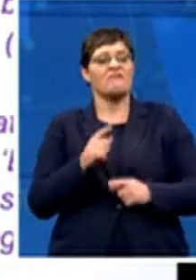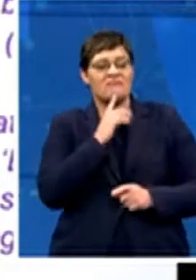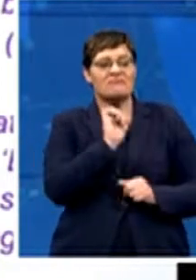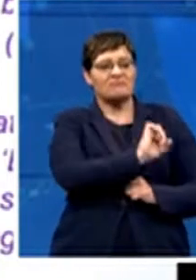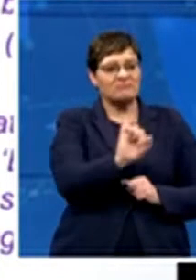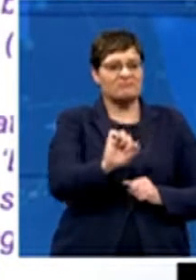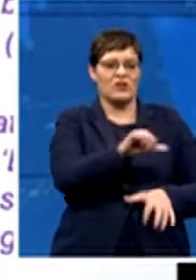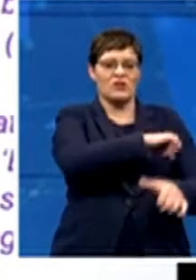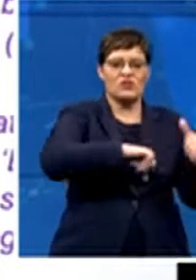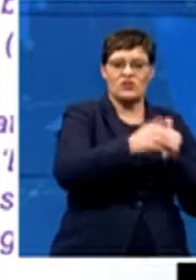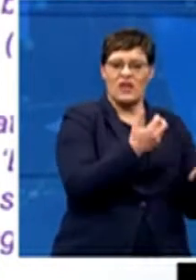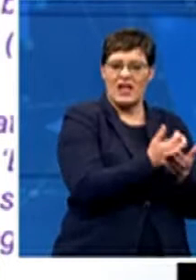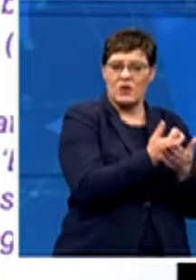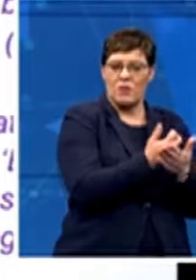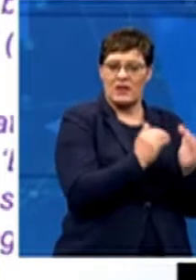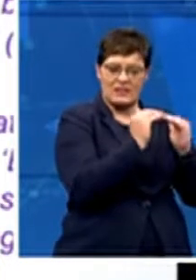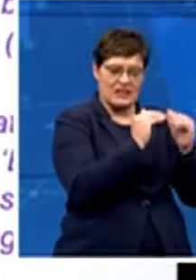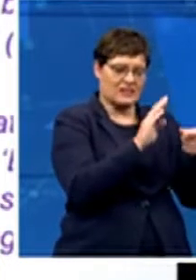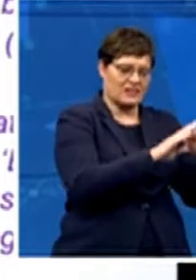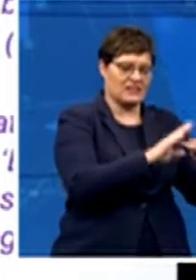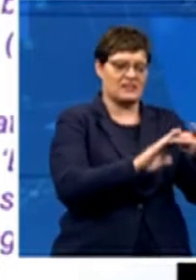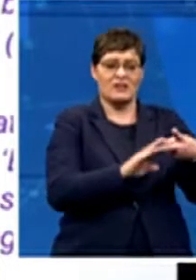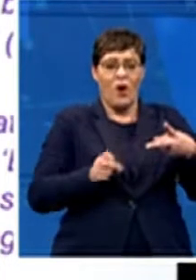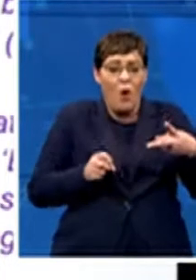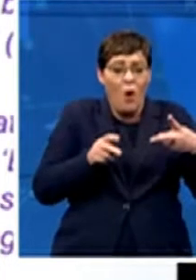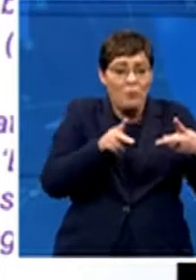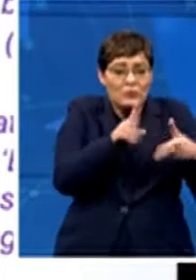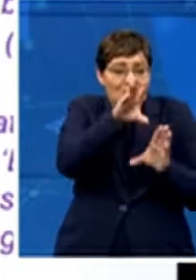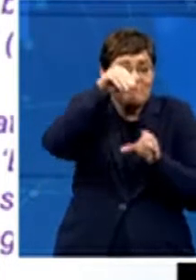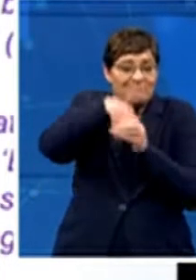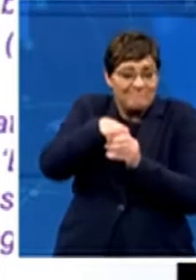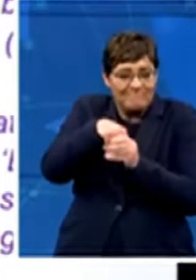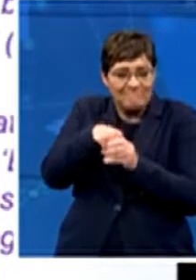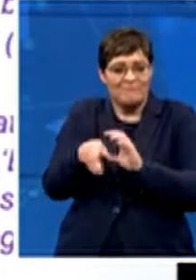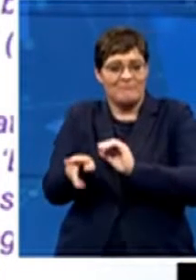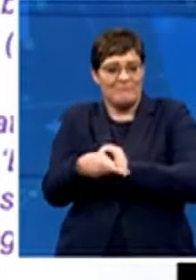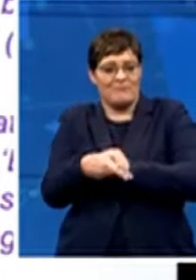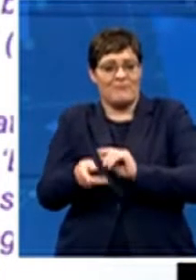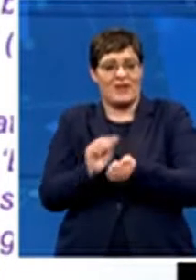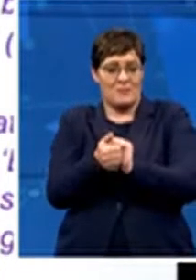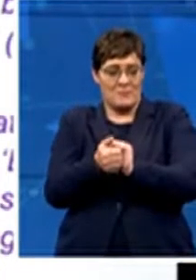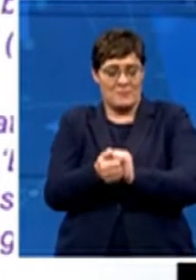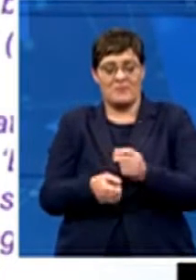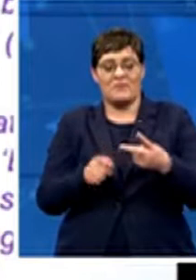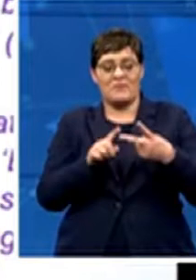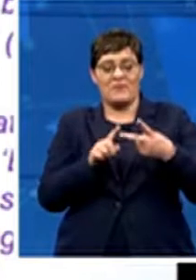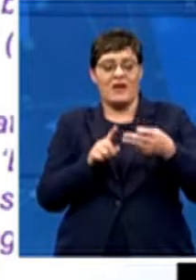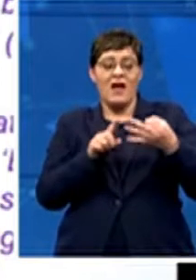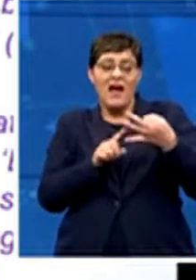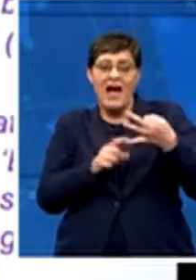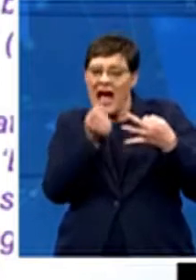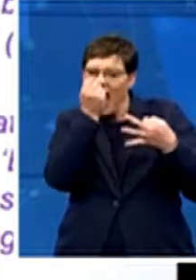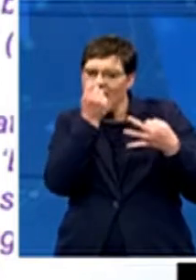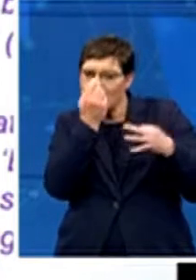their opportunities to participate in the game and the understanding of and the attitudes towards one